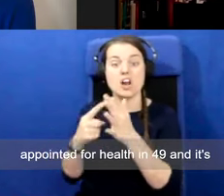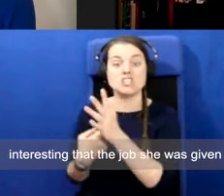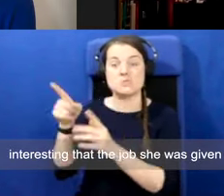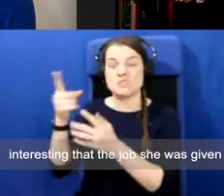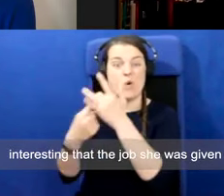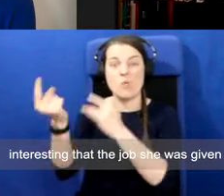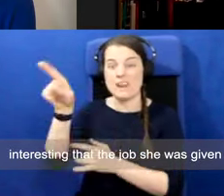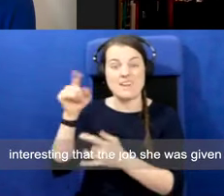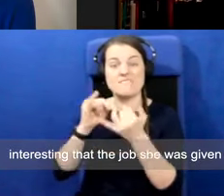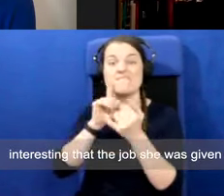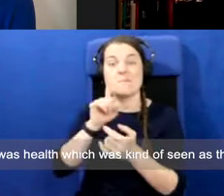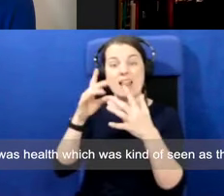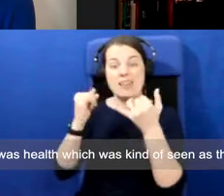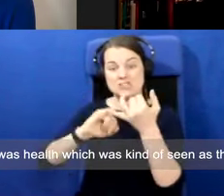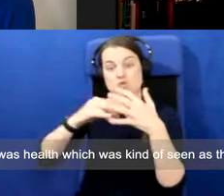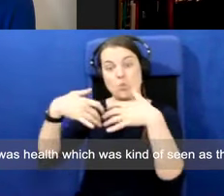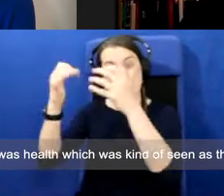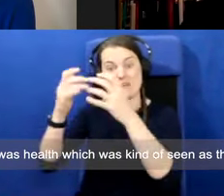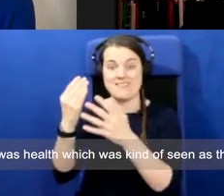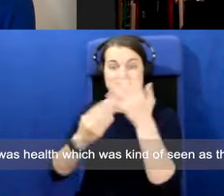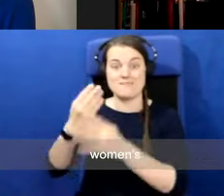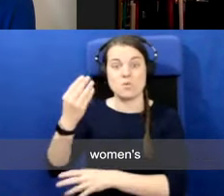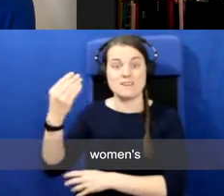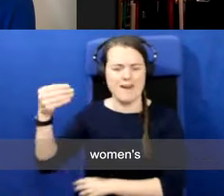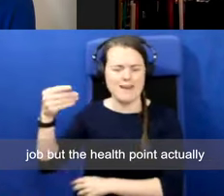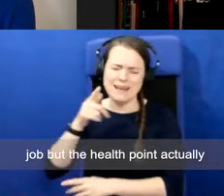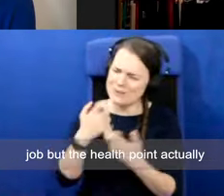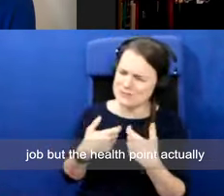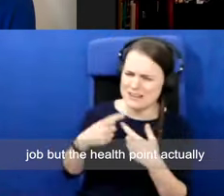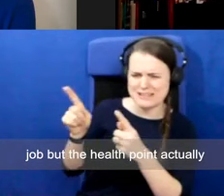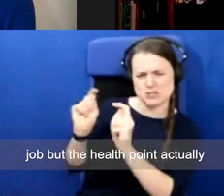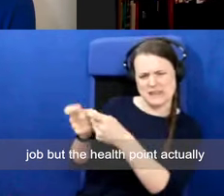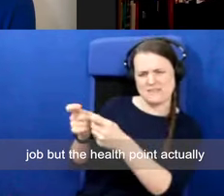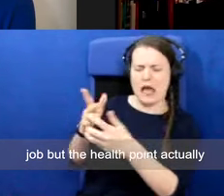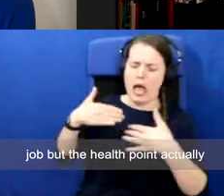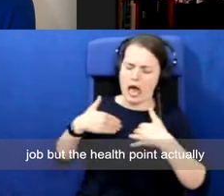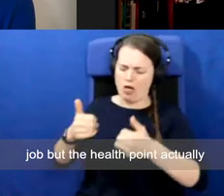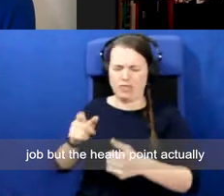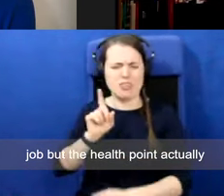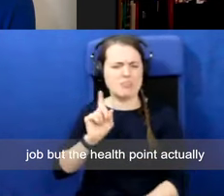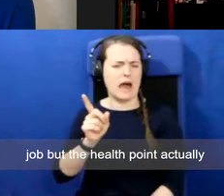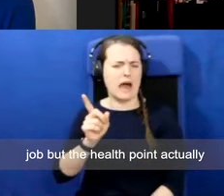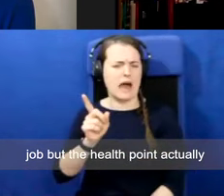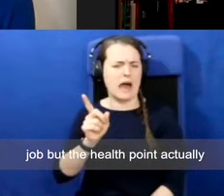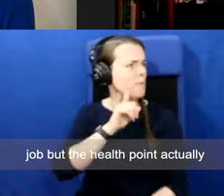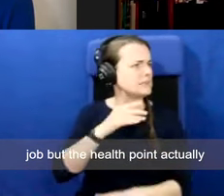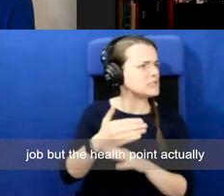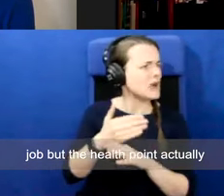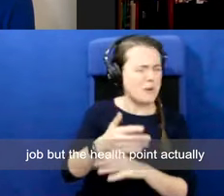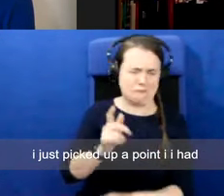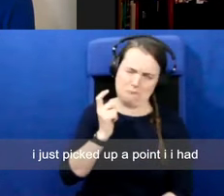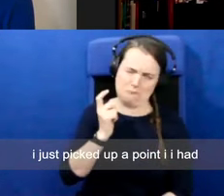1949. And it's interesting that the job she was given was Health, which is kind of seen as the women's job. But the health point, actually,